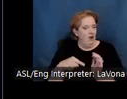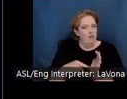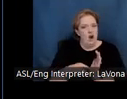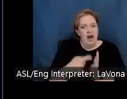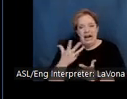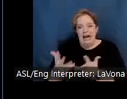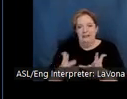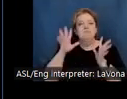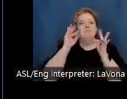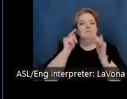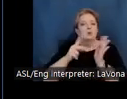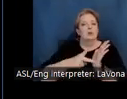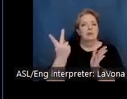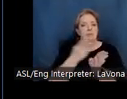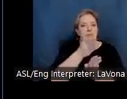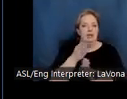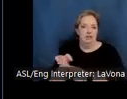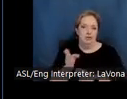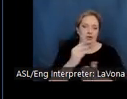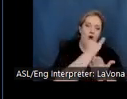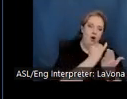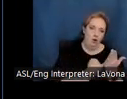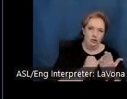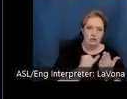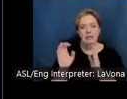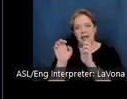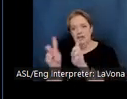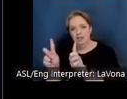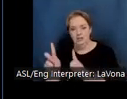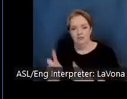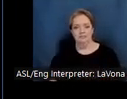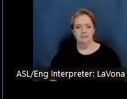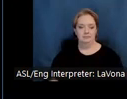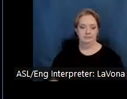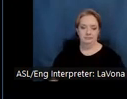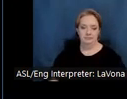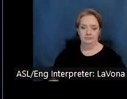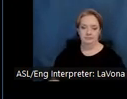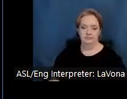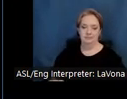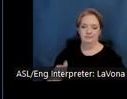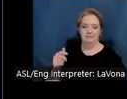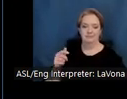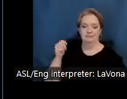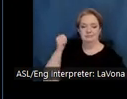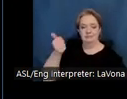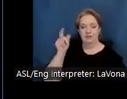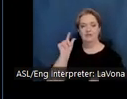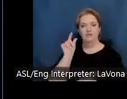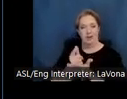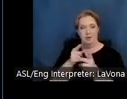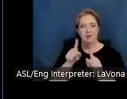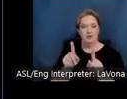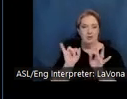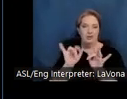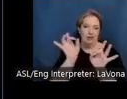decided on a dual major in art and education. Graduating in the midst of the Great Depression, Alfreda found her first